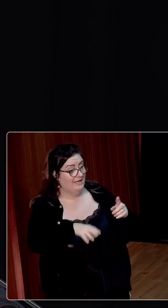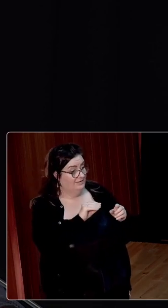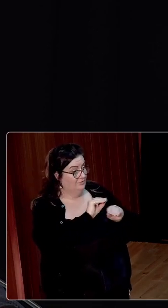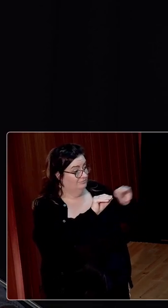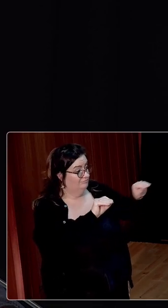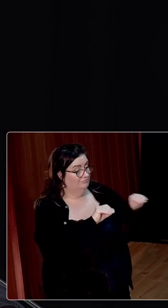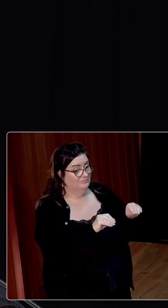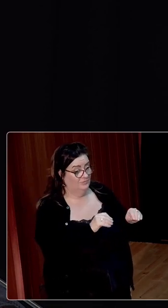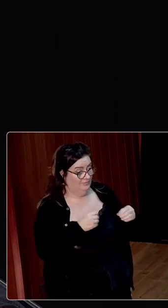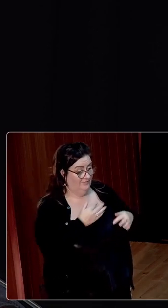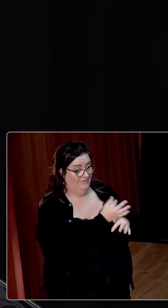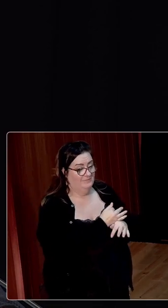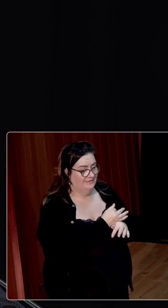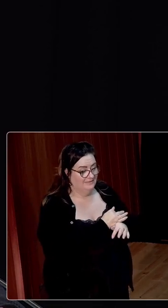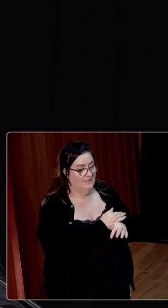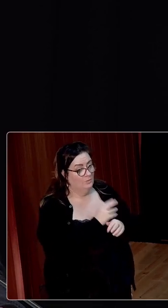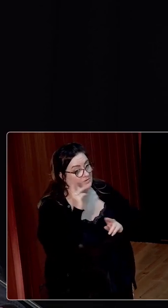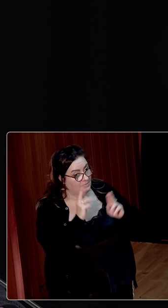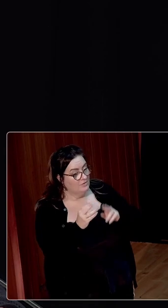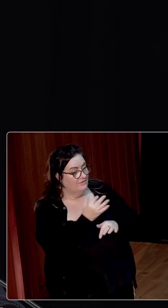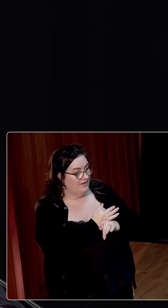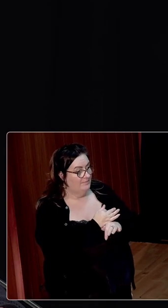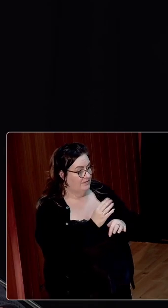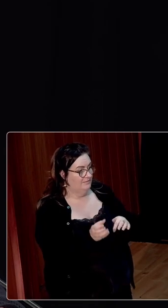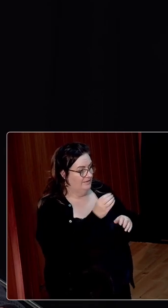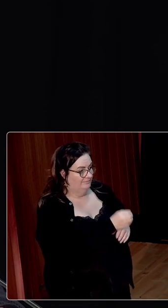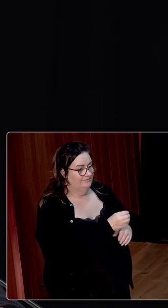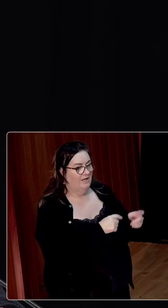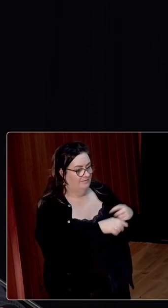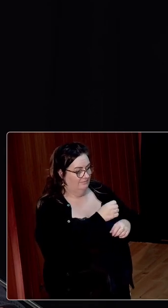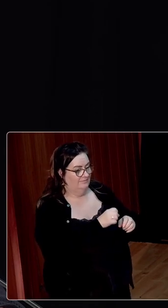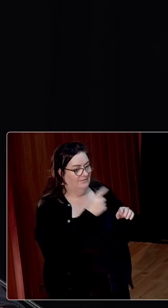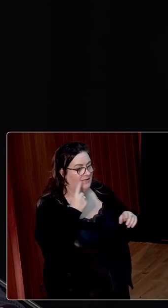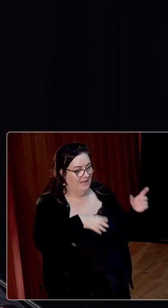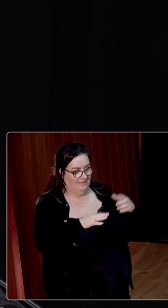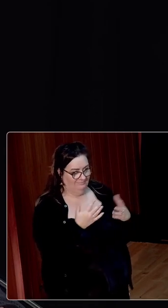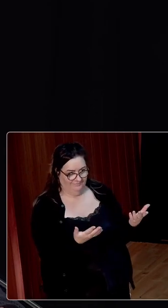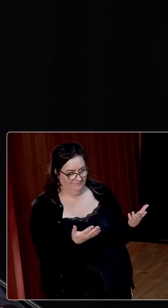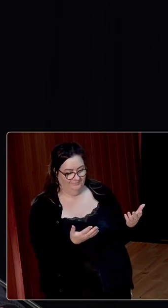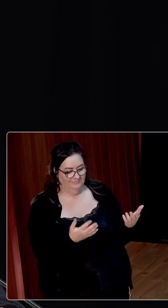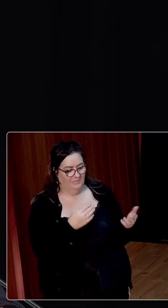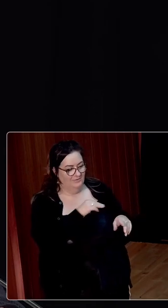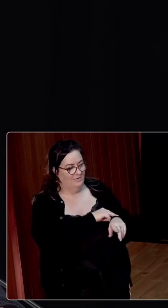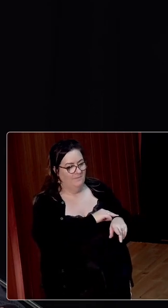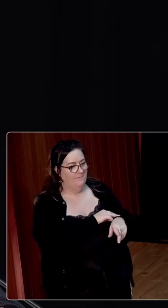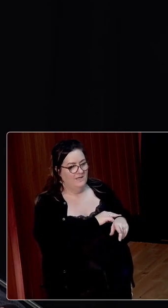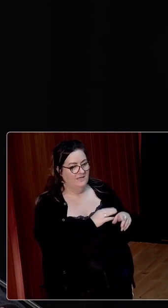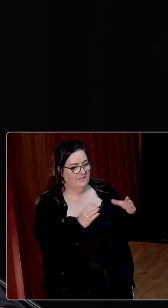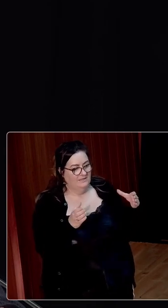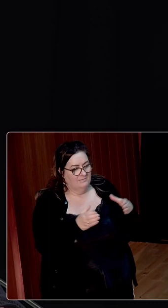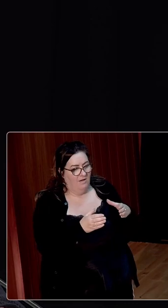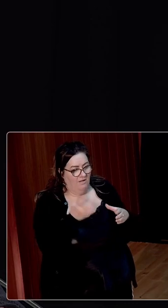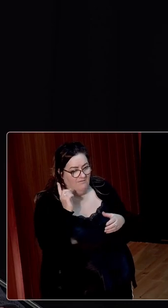example, remained to establish as many families on the land as possible. The problem with that was that the size of the